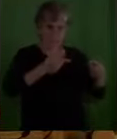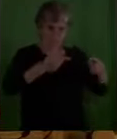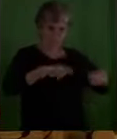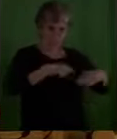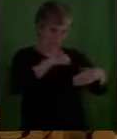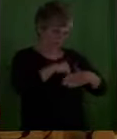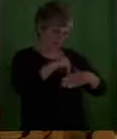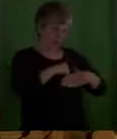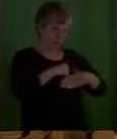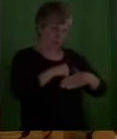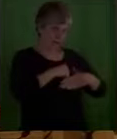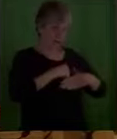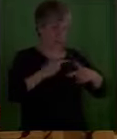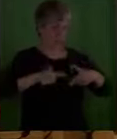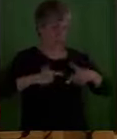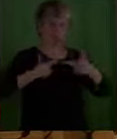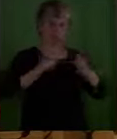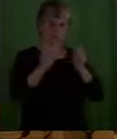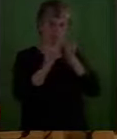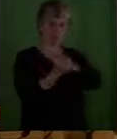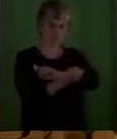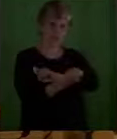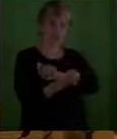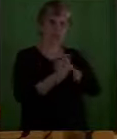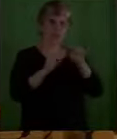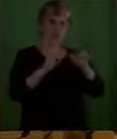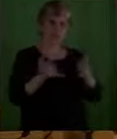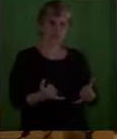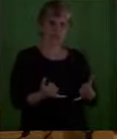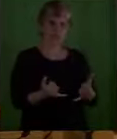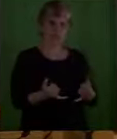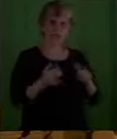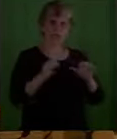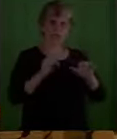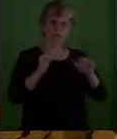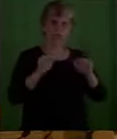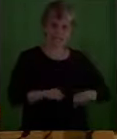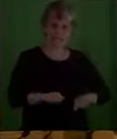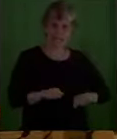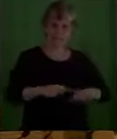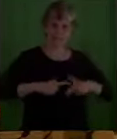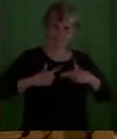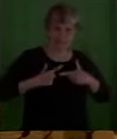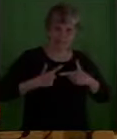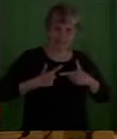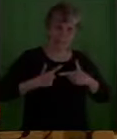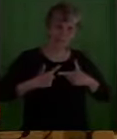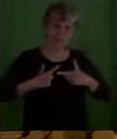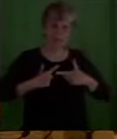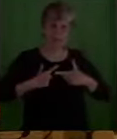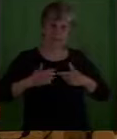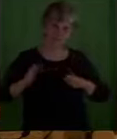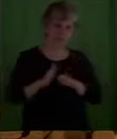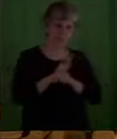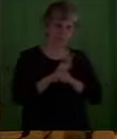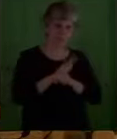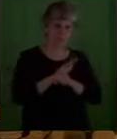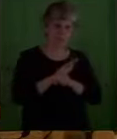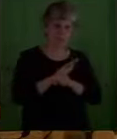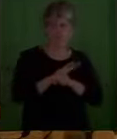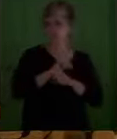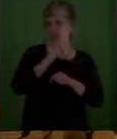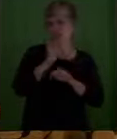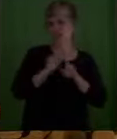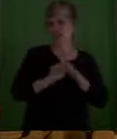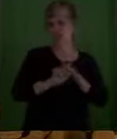lives that makes us capable, that makes me capable of living and not escaping